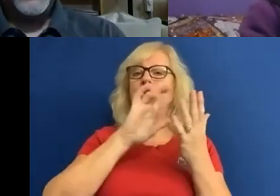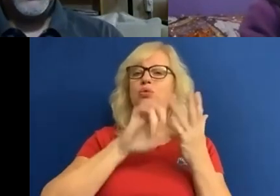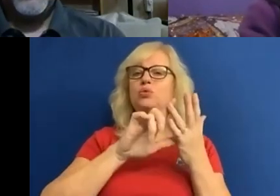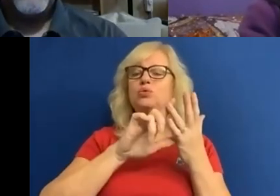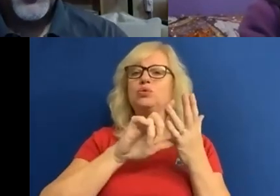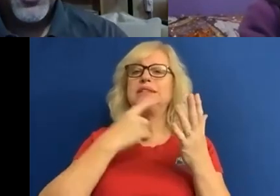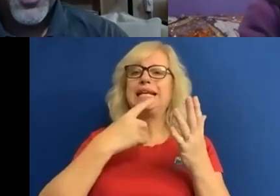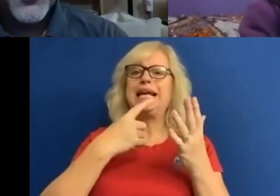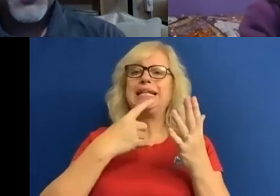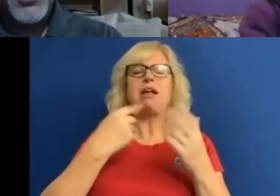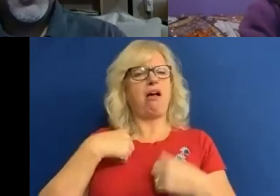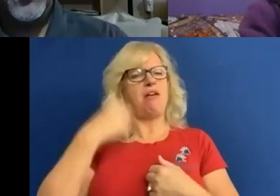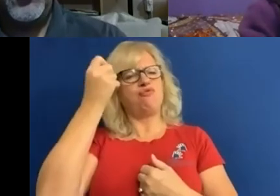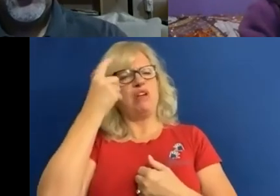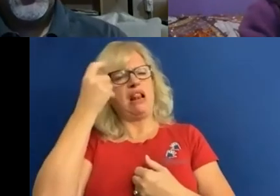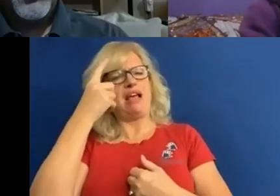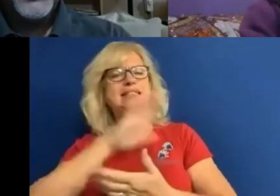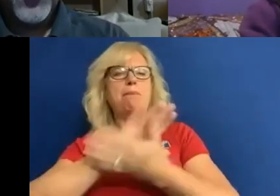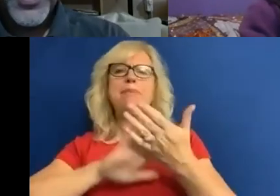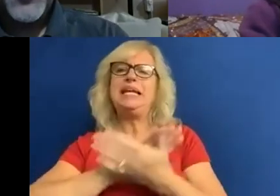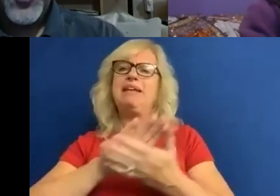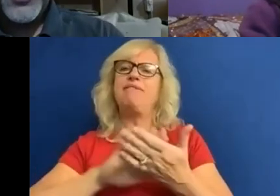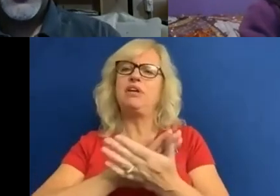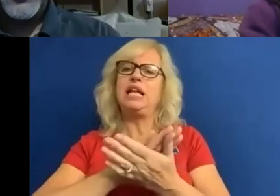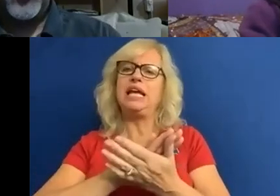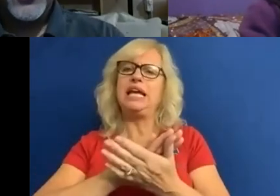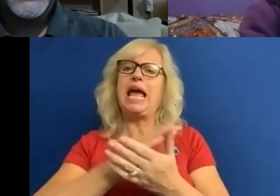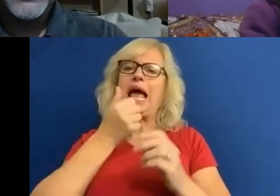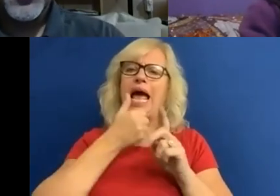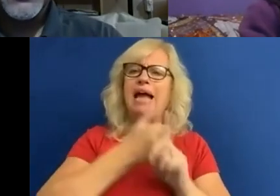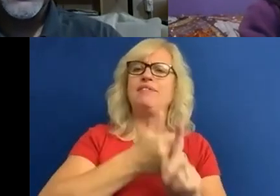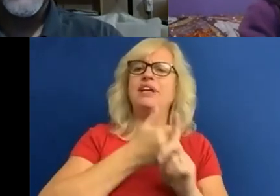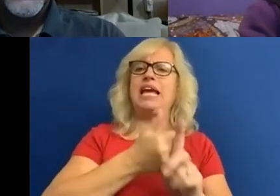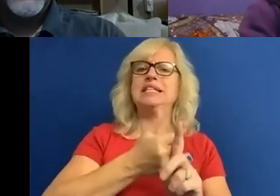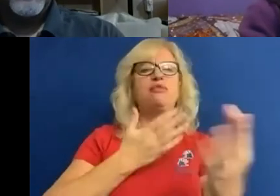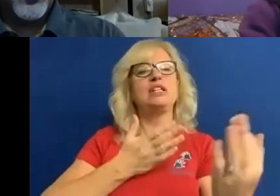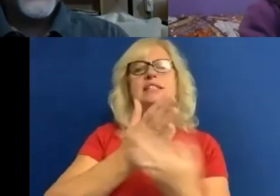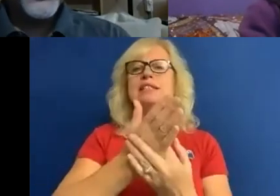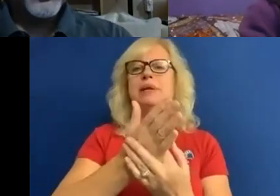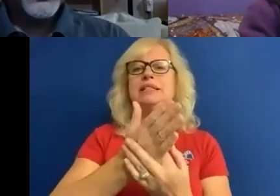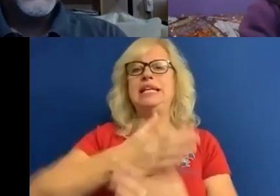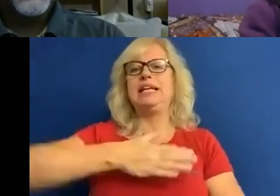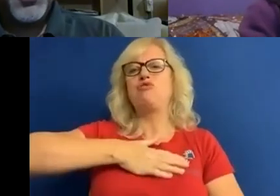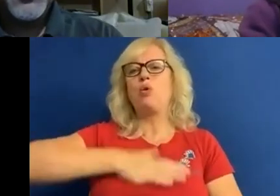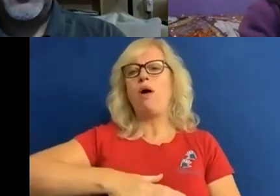increasingly I have realized that meaningful meaningfully advocating for accessibility requires the ability to master the